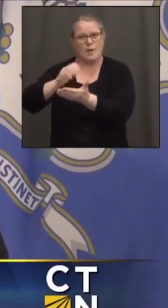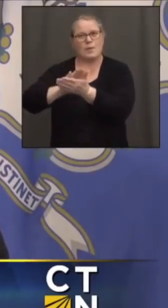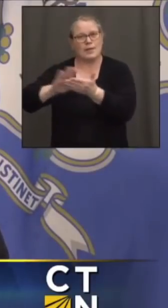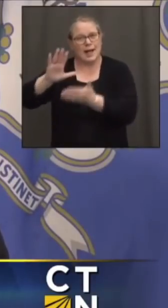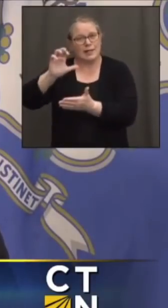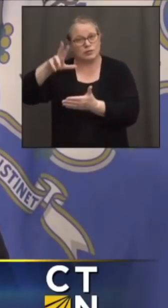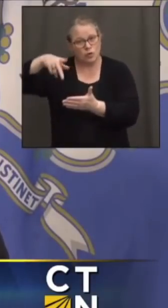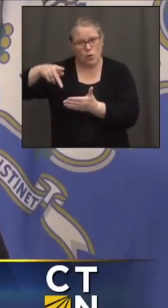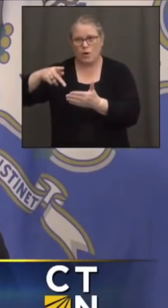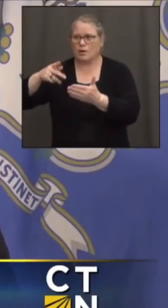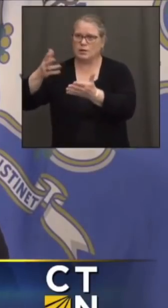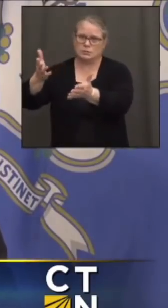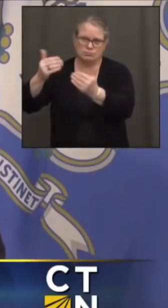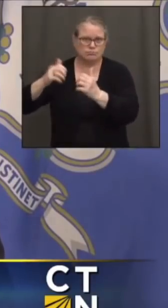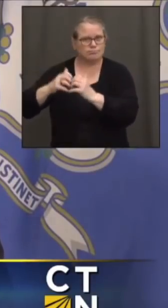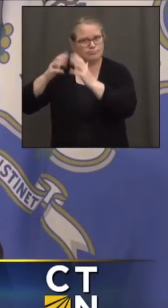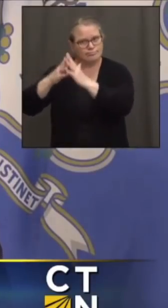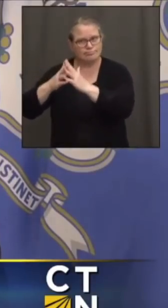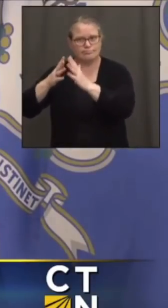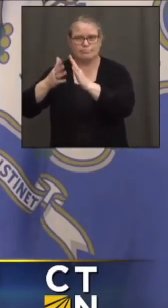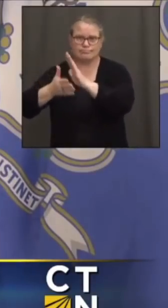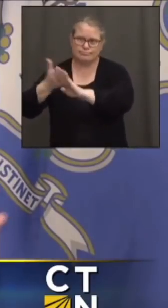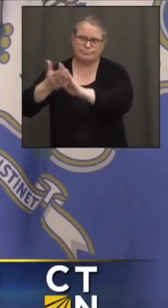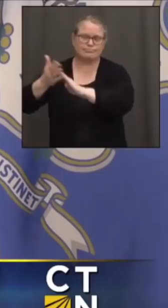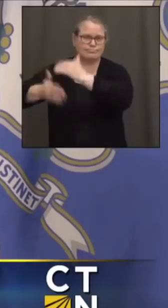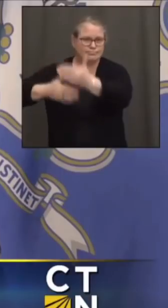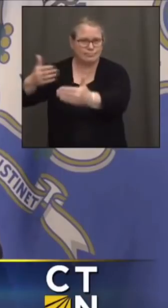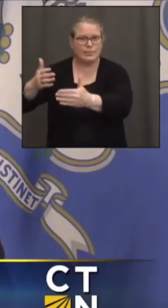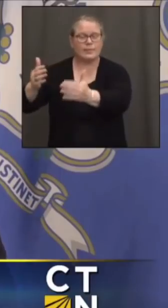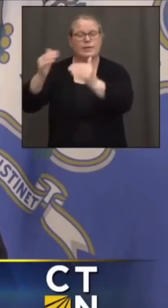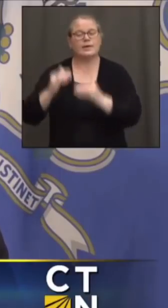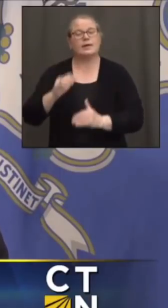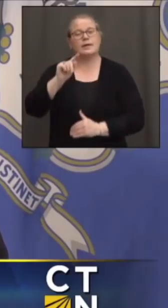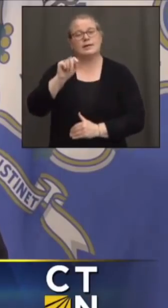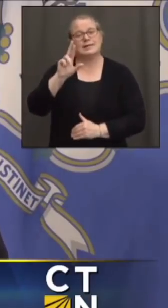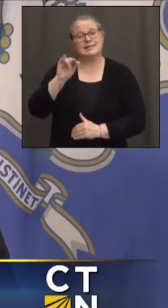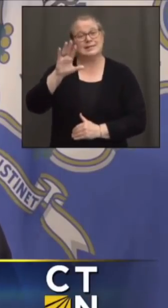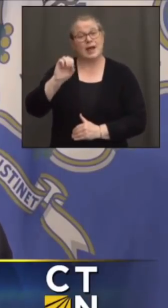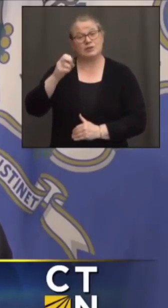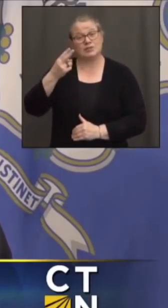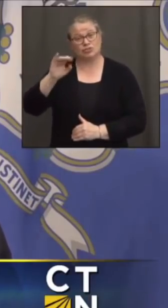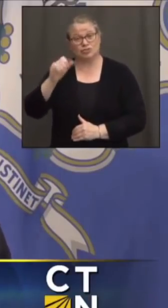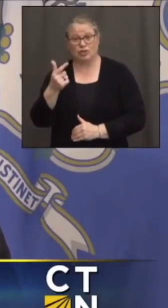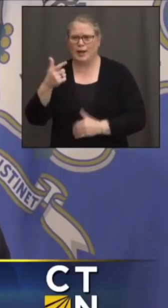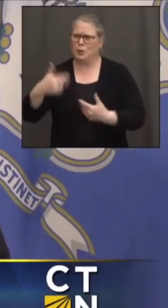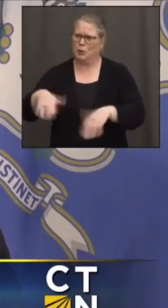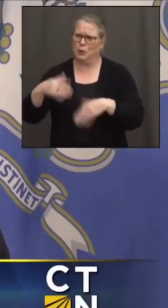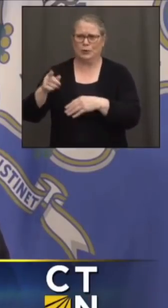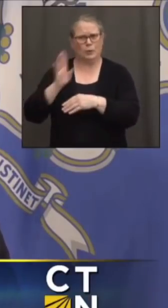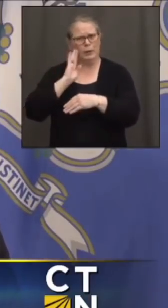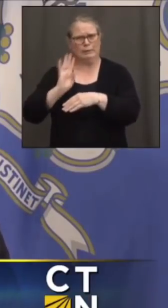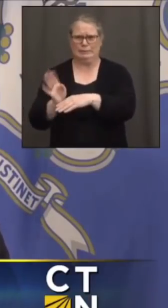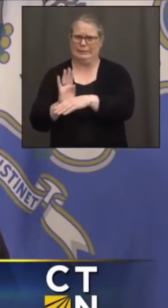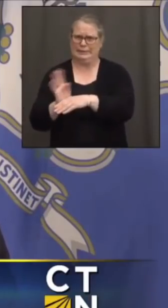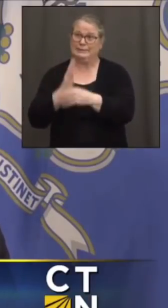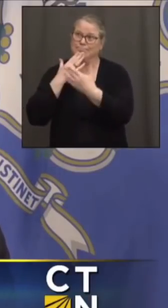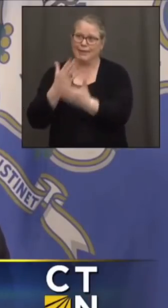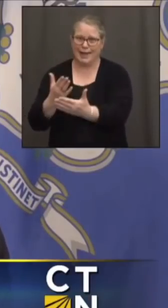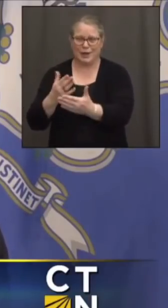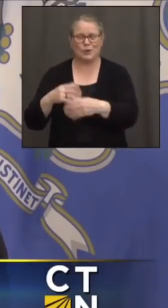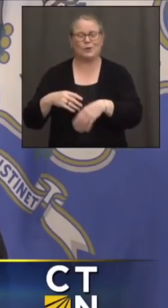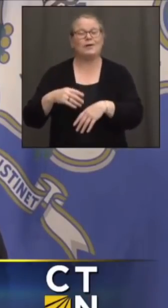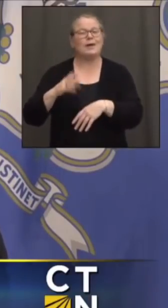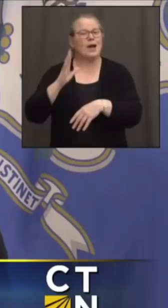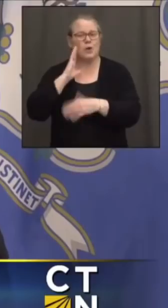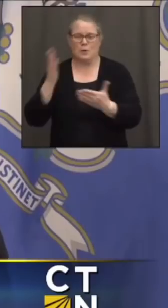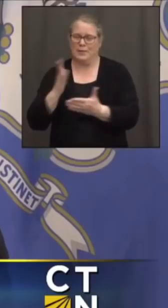get those guys going. Terrence Chang, you're hitting the ground running, man. Thank you for that. And we're going to be